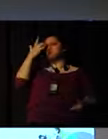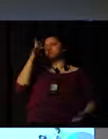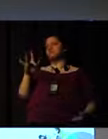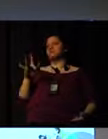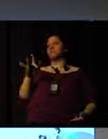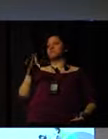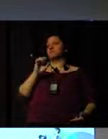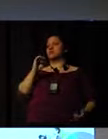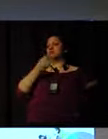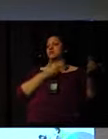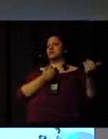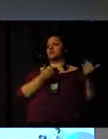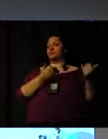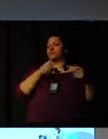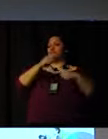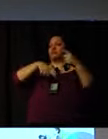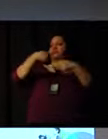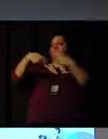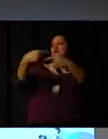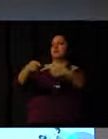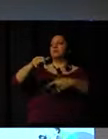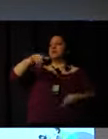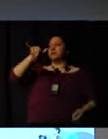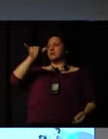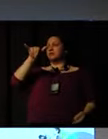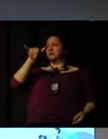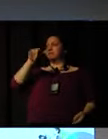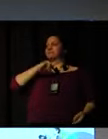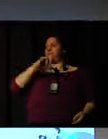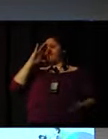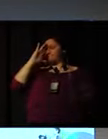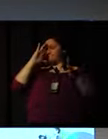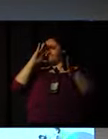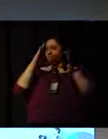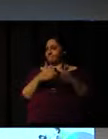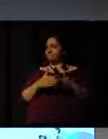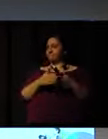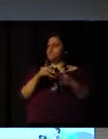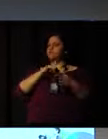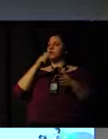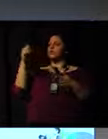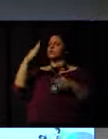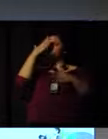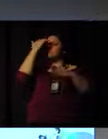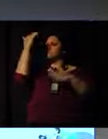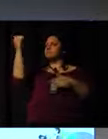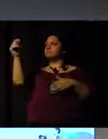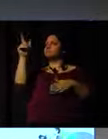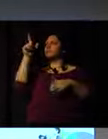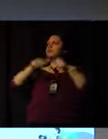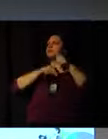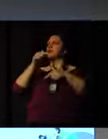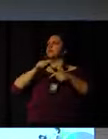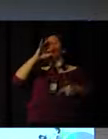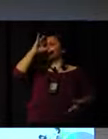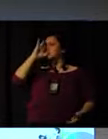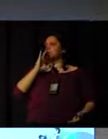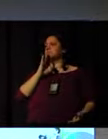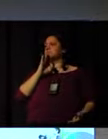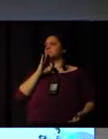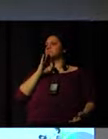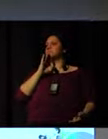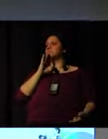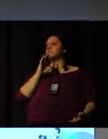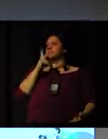I don't know if the spirit of the youngsters of the white generation is so focused on acquiring new